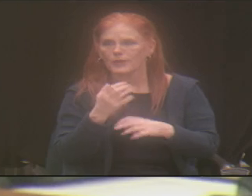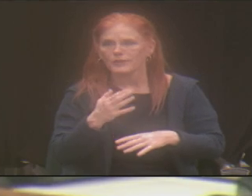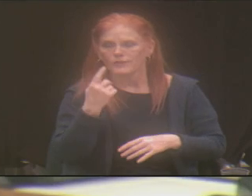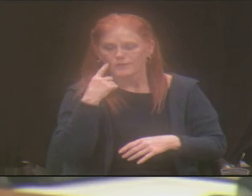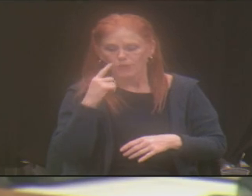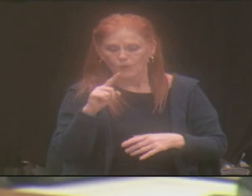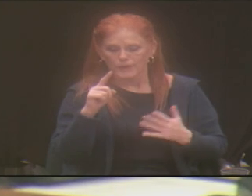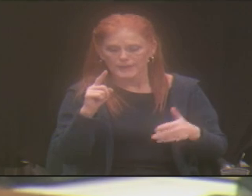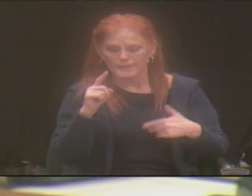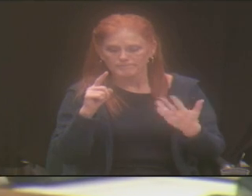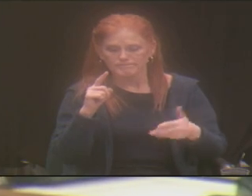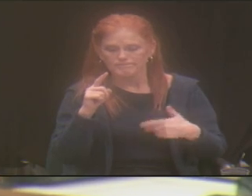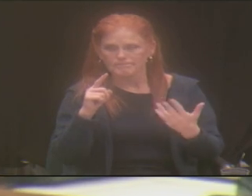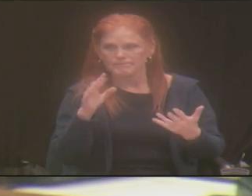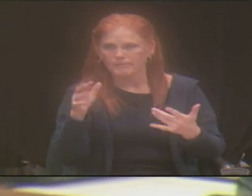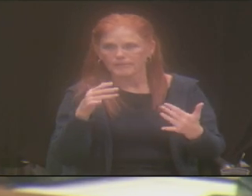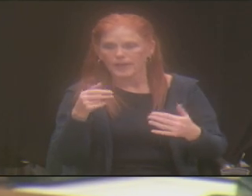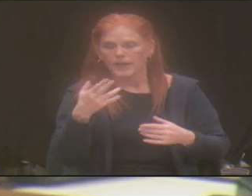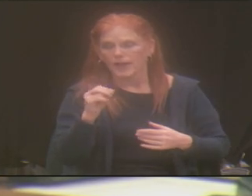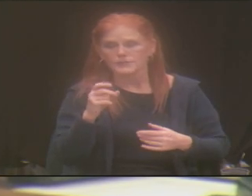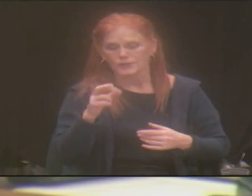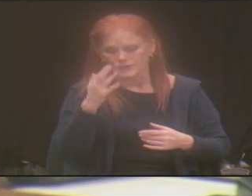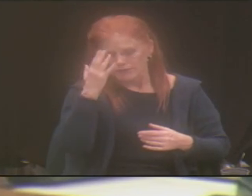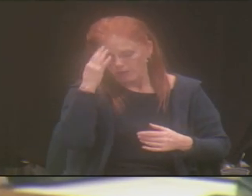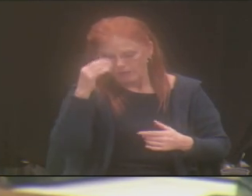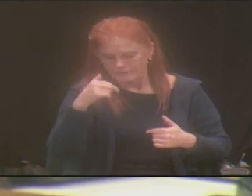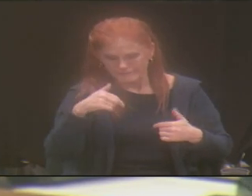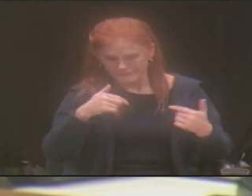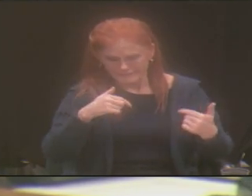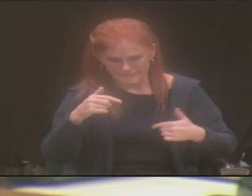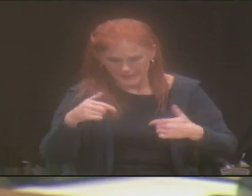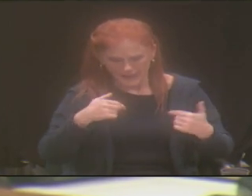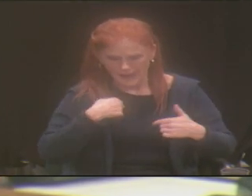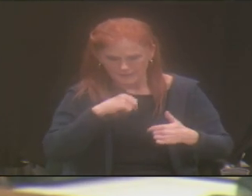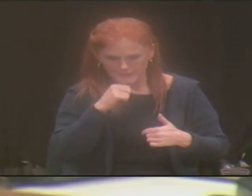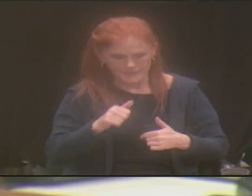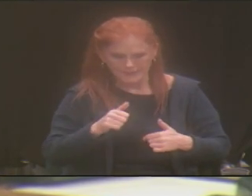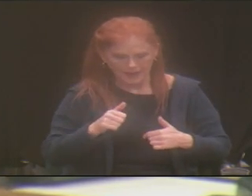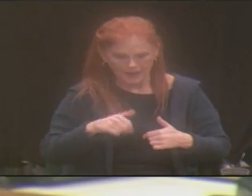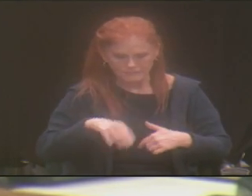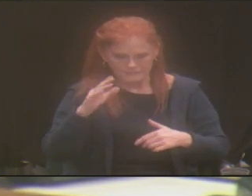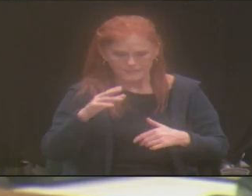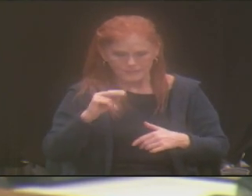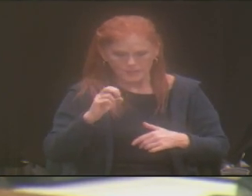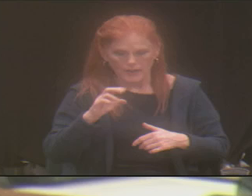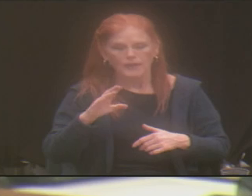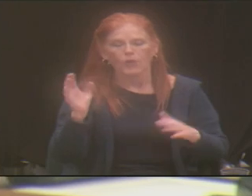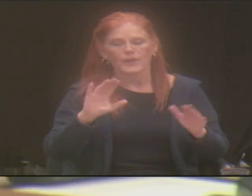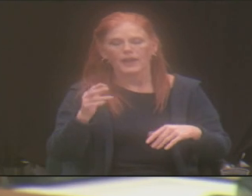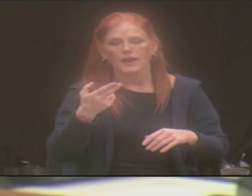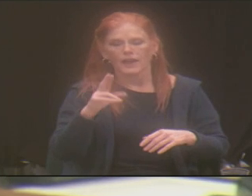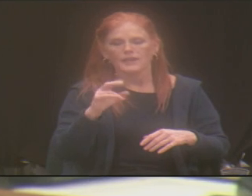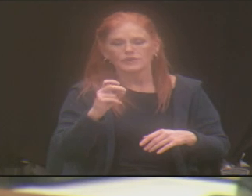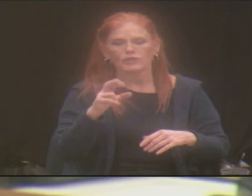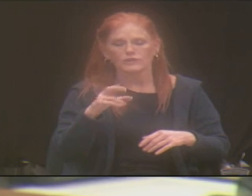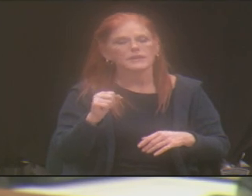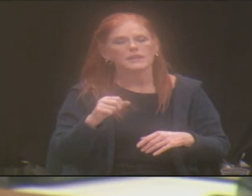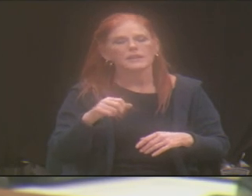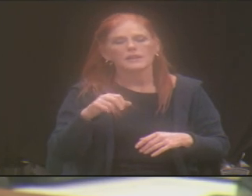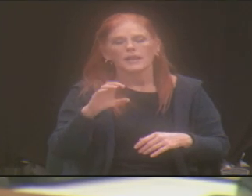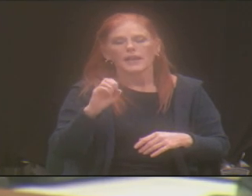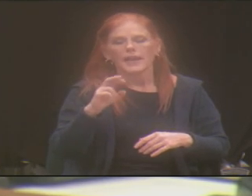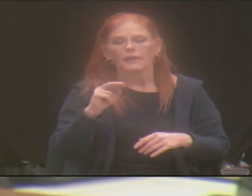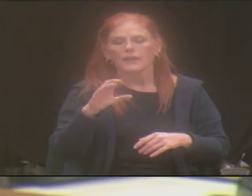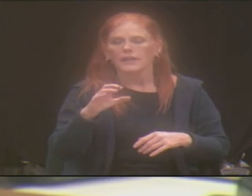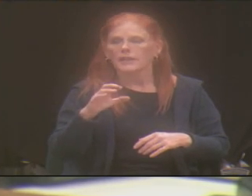Huskers. You can tell I'm not from Nebraska. The Huskers, that's her name. He has a playground